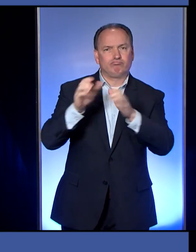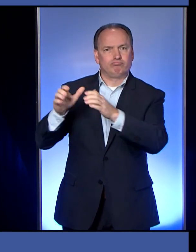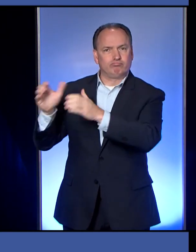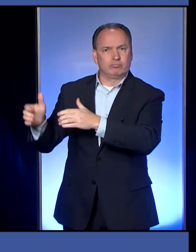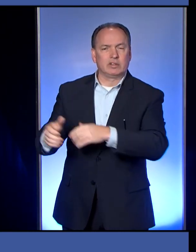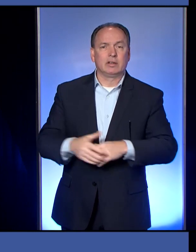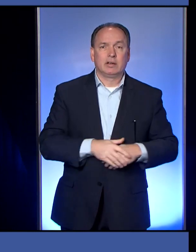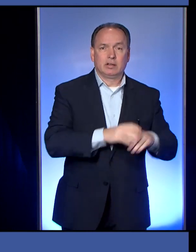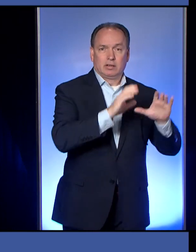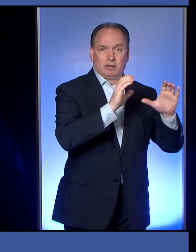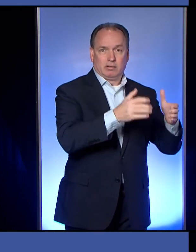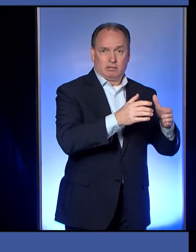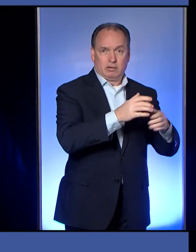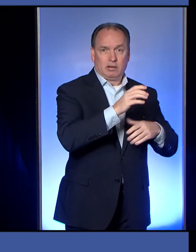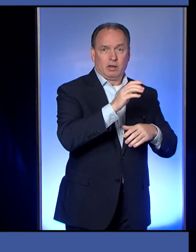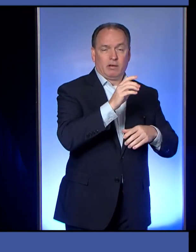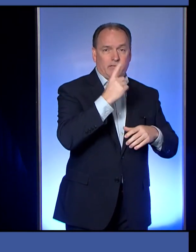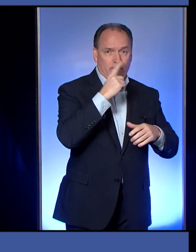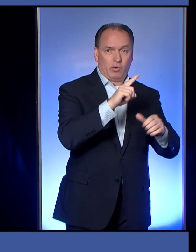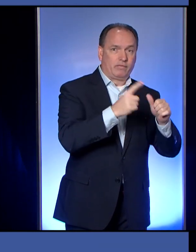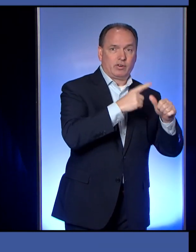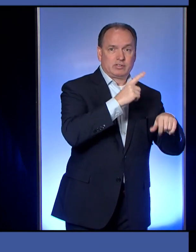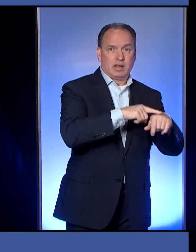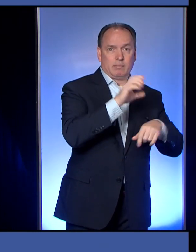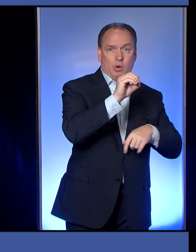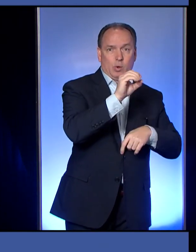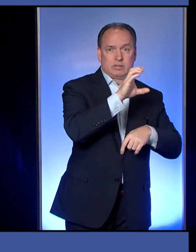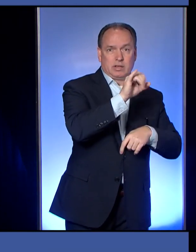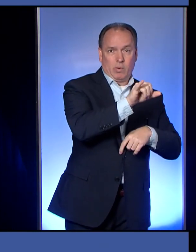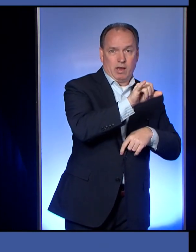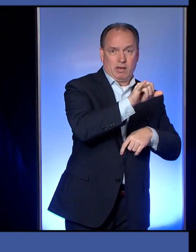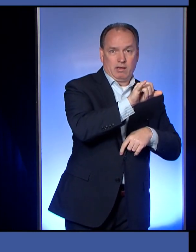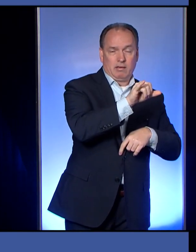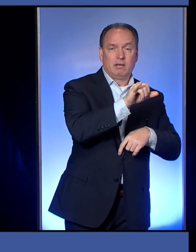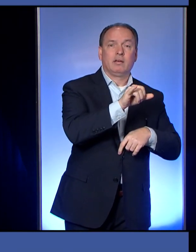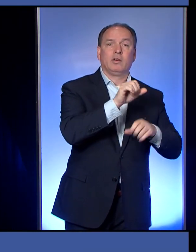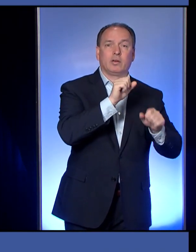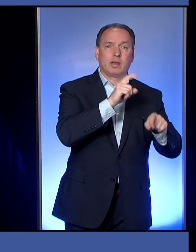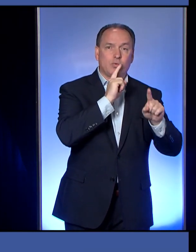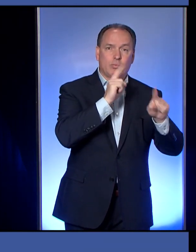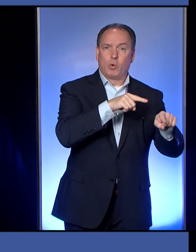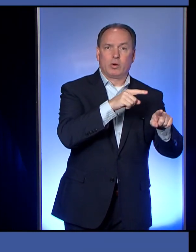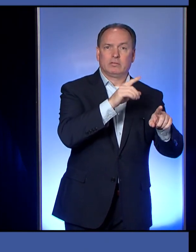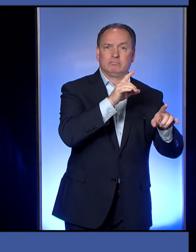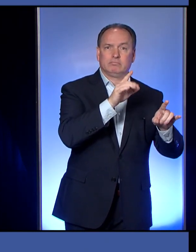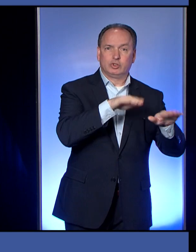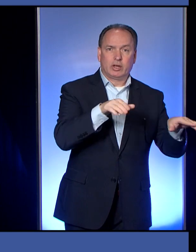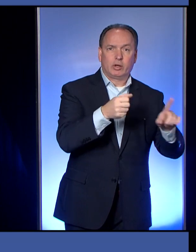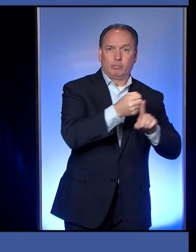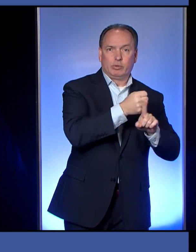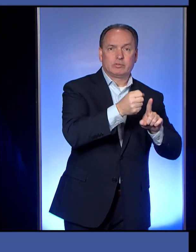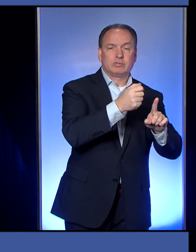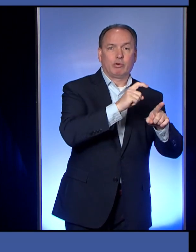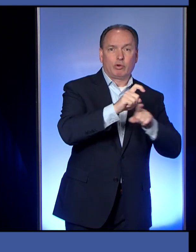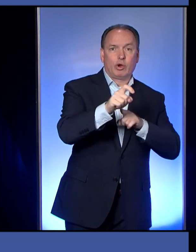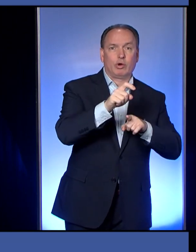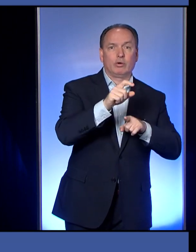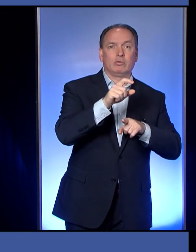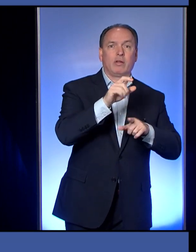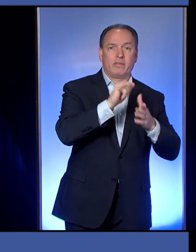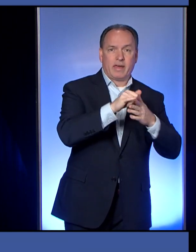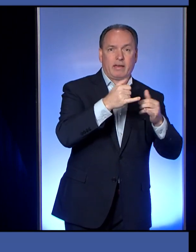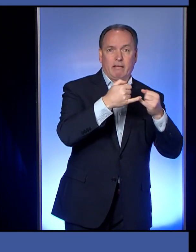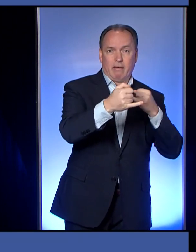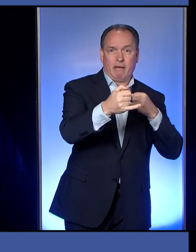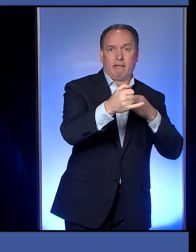So if you're looking for services for the first time in children and youth to report child abuse, we'd like you to call ChildLine. They're open